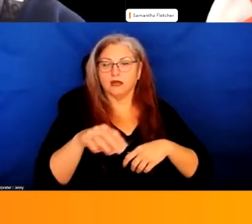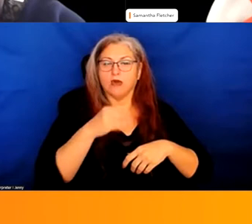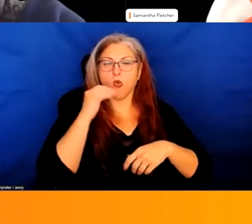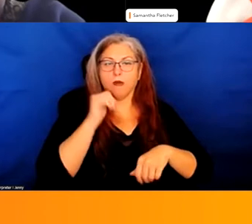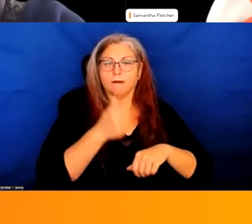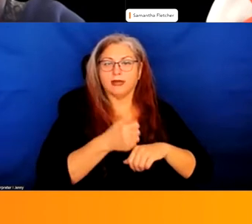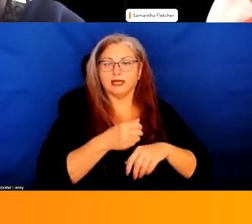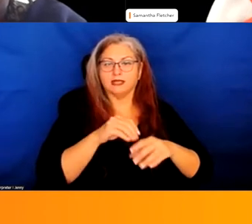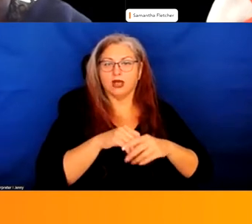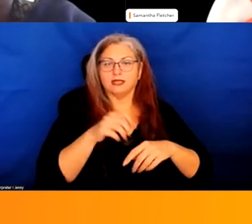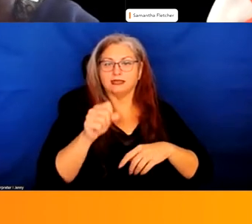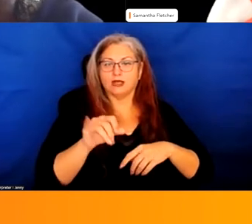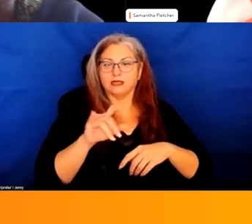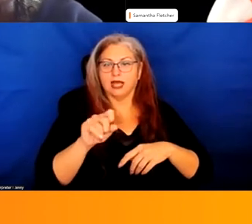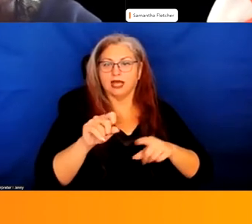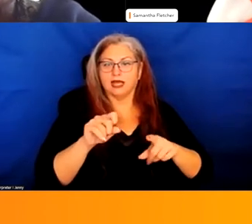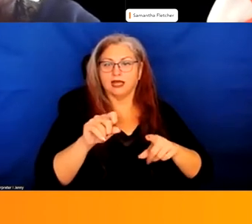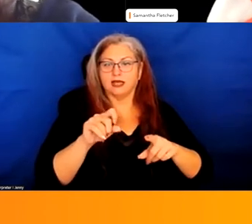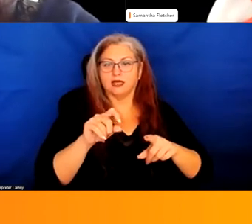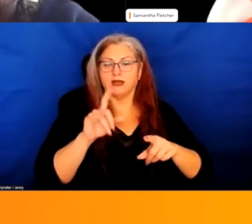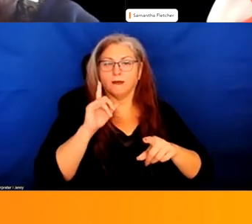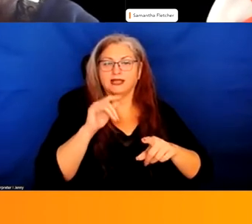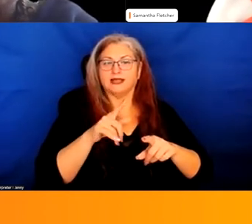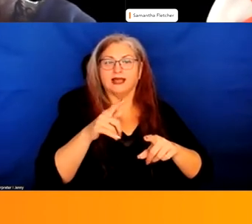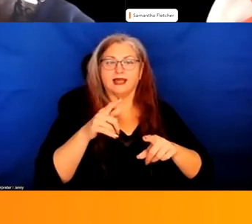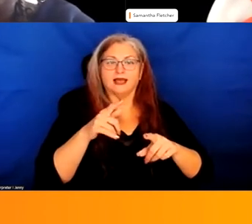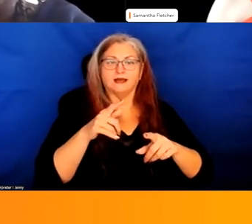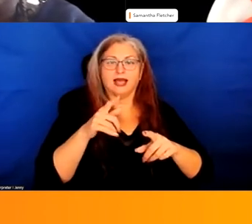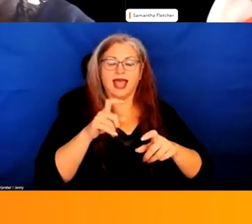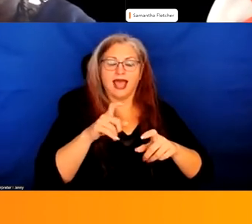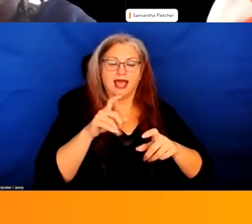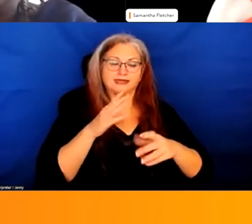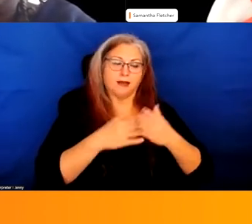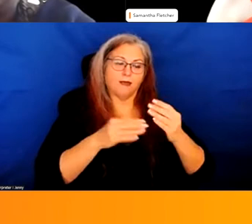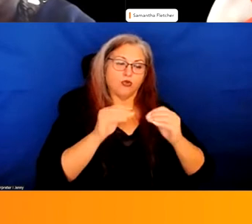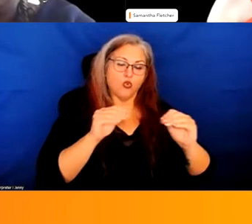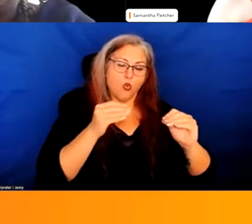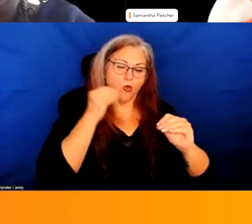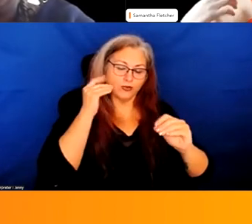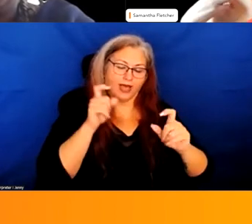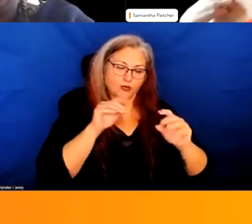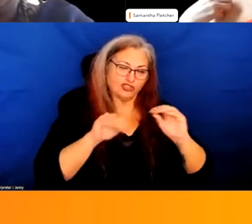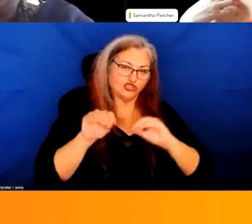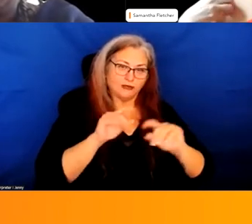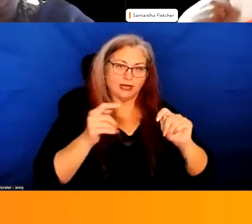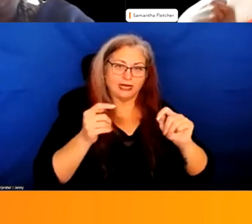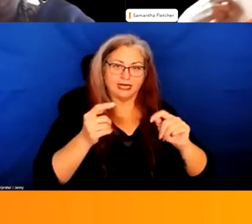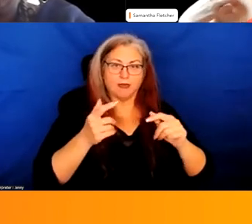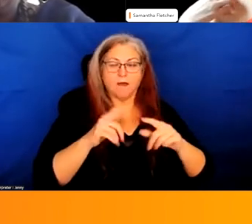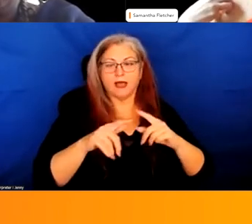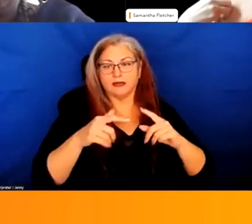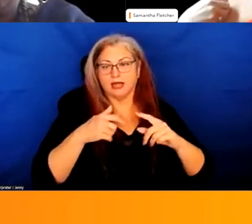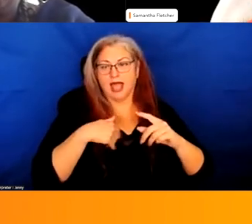the south and the west side. But again, due to lack of housing, we have to shift around a little bit. And so I'll